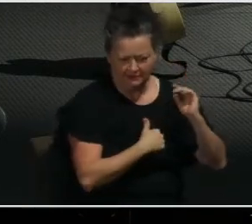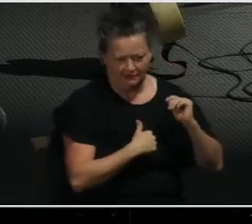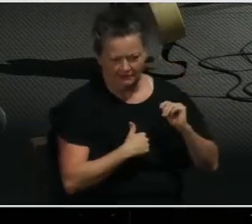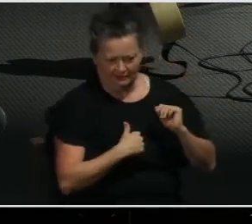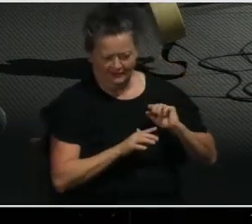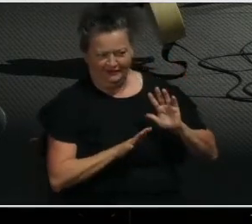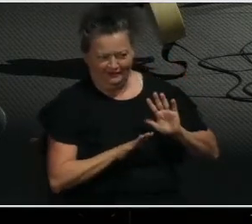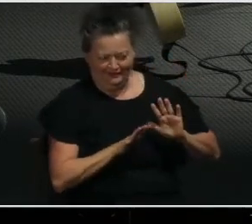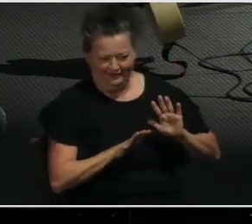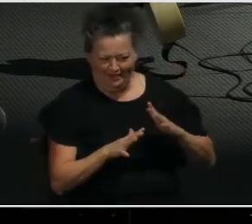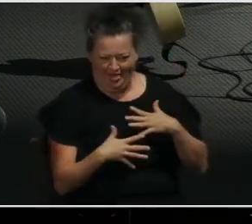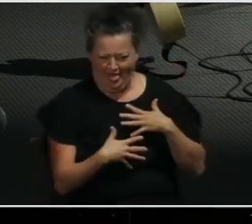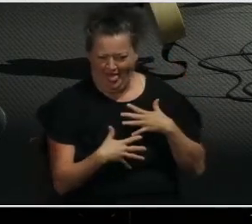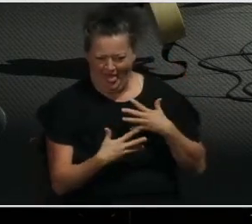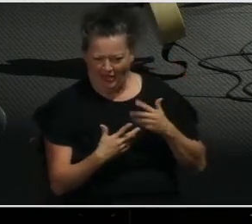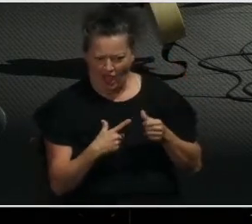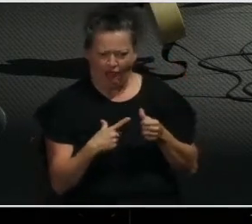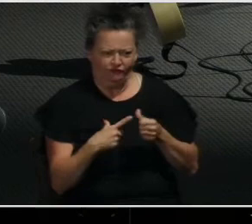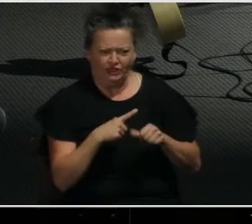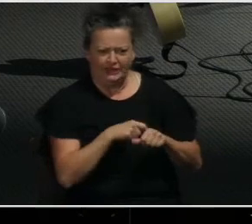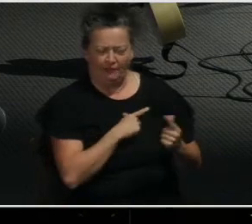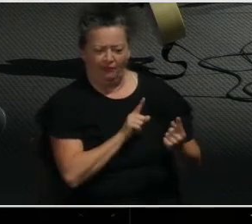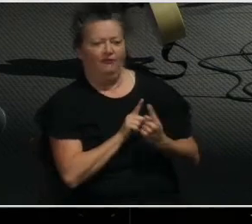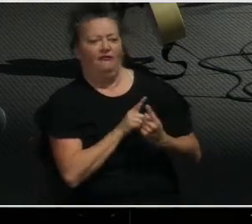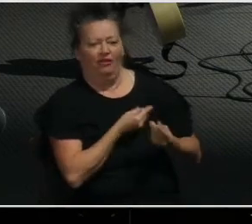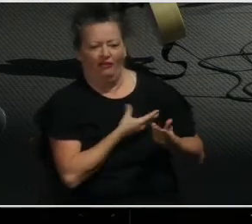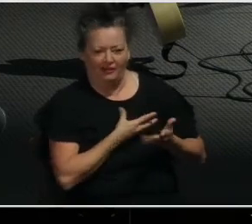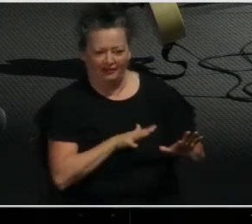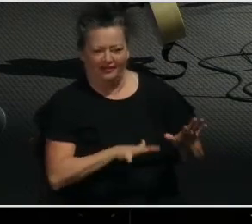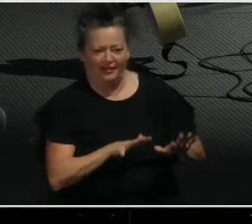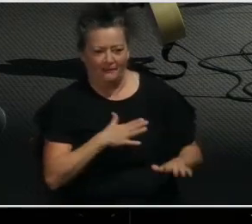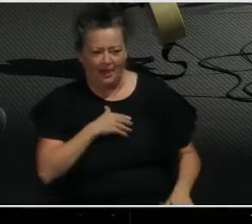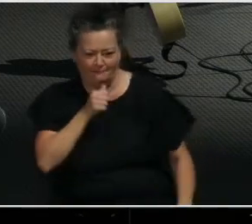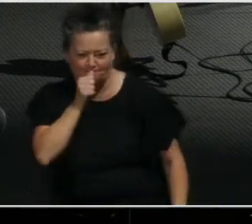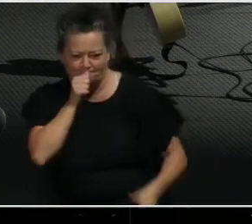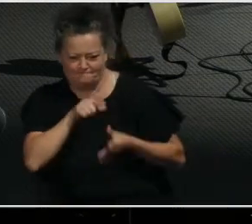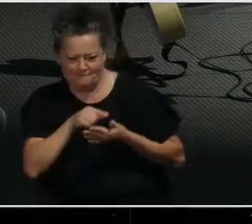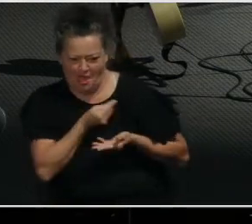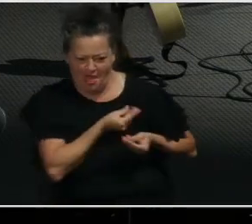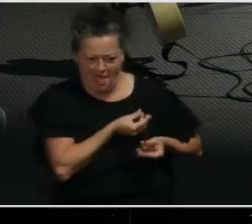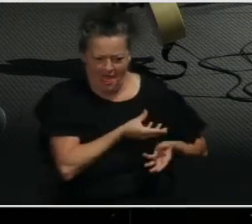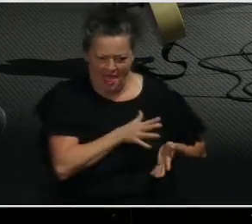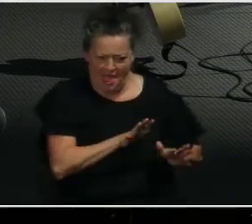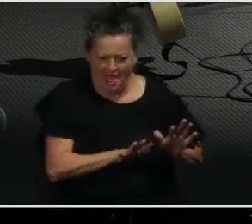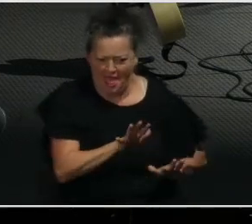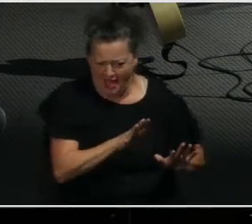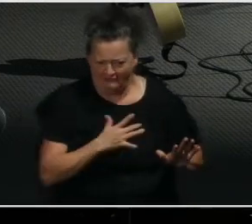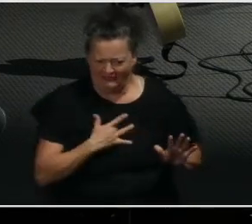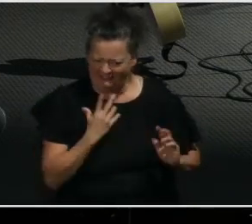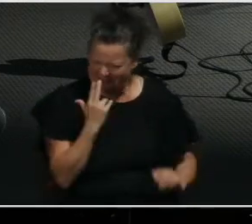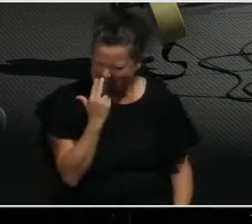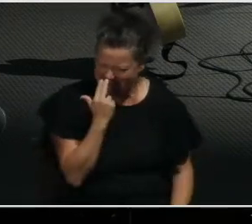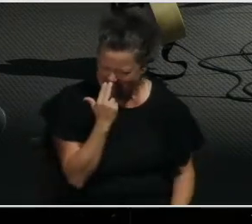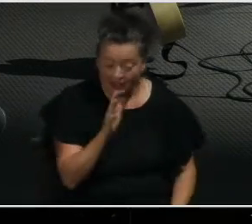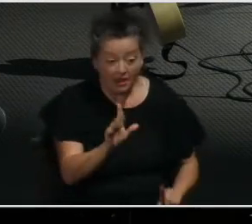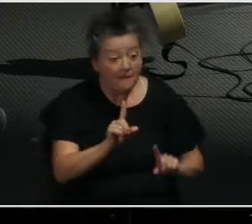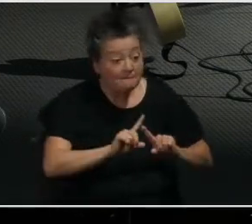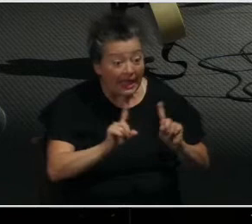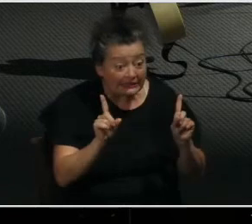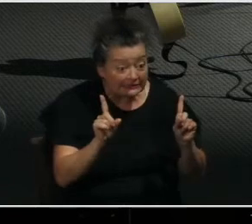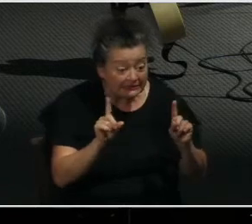little bit intimidating saying or passing on your personal prayer request to someone you hardly know. But she